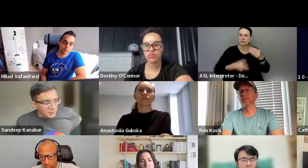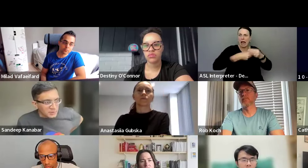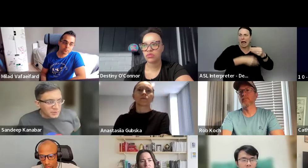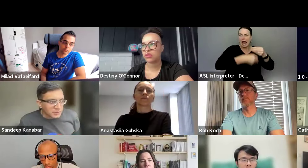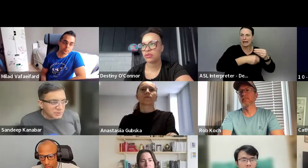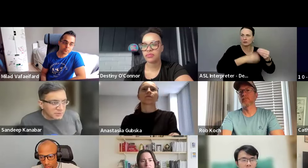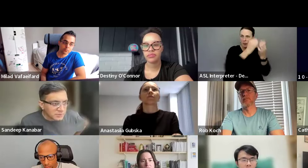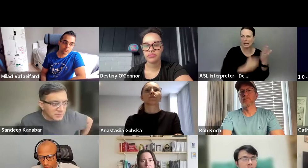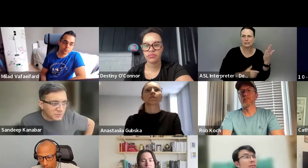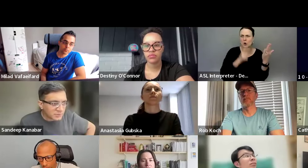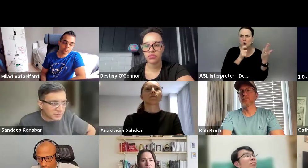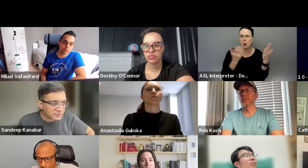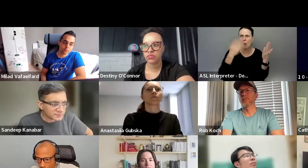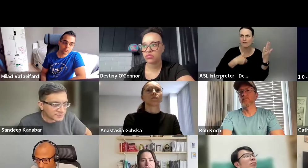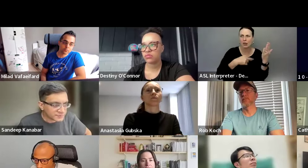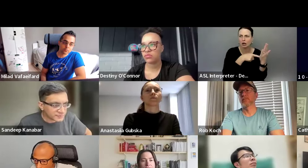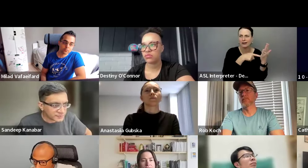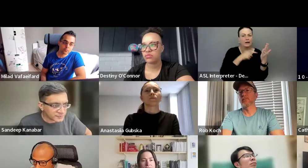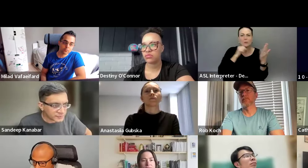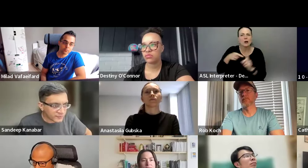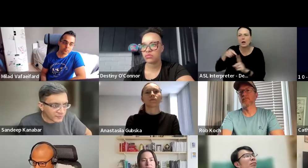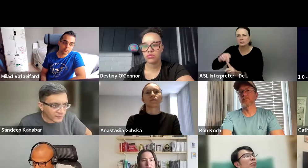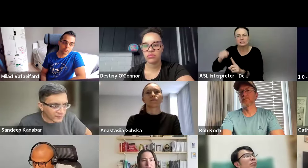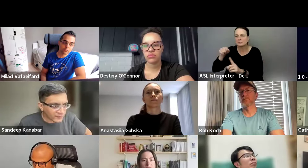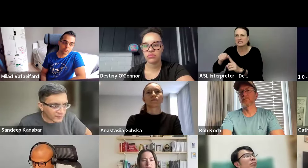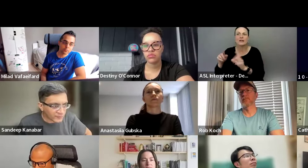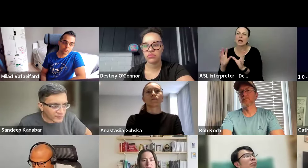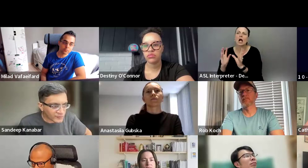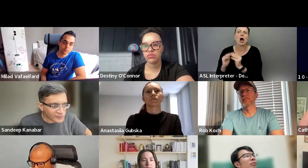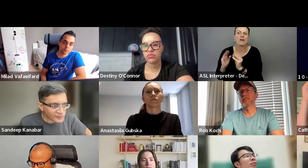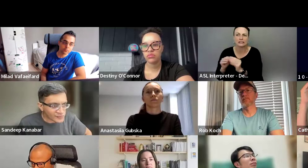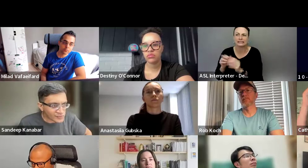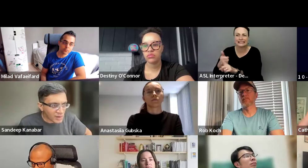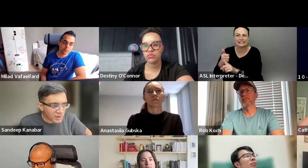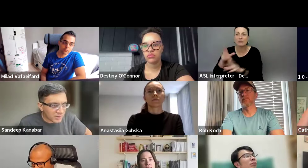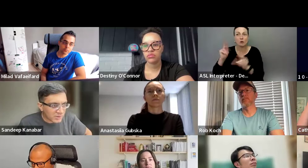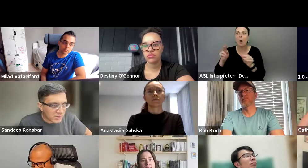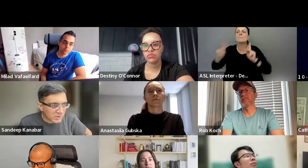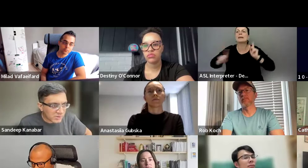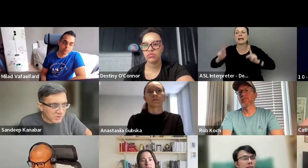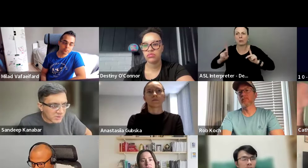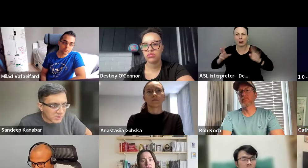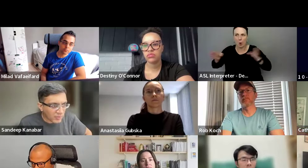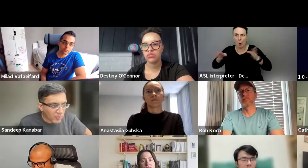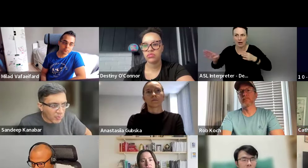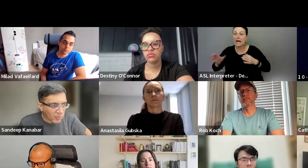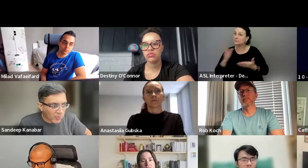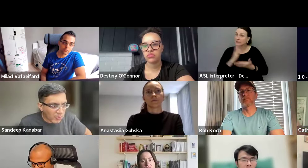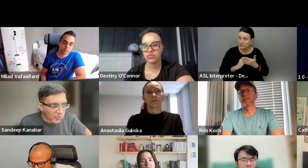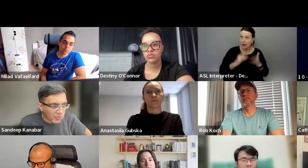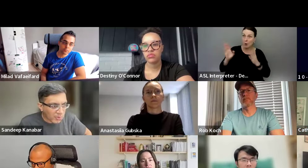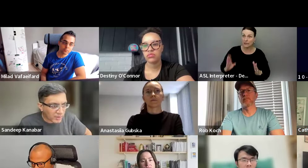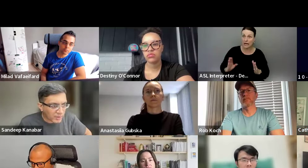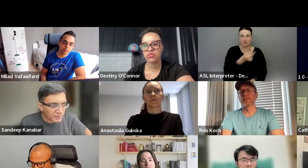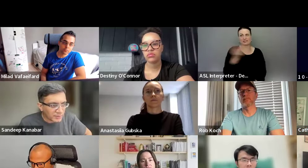Like who did we miss again? We were not targeting specific conferences. We're targeting organizers, right? Cause some organizer does several conferences. So